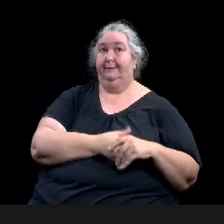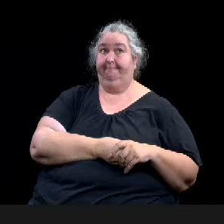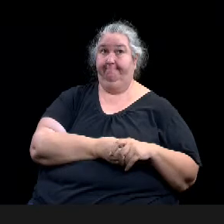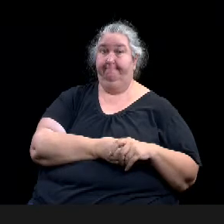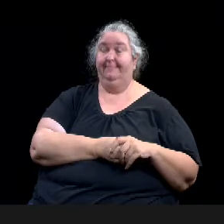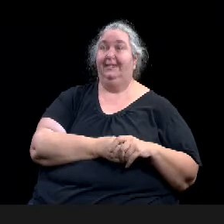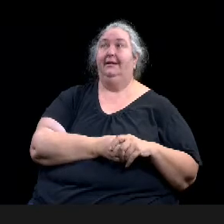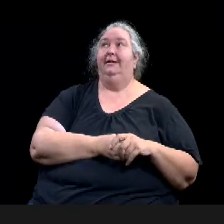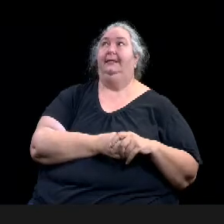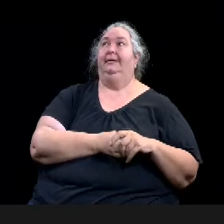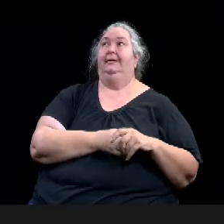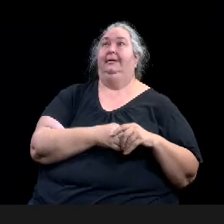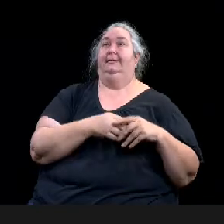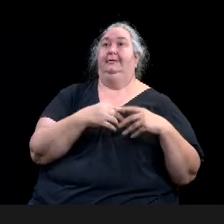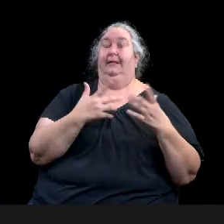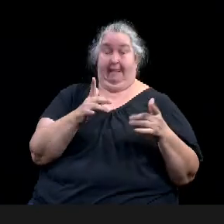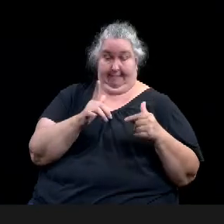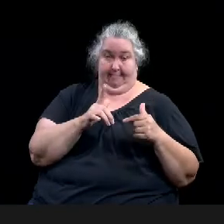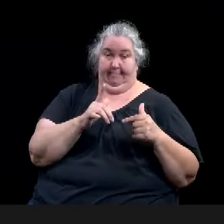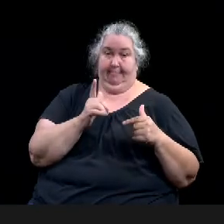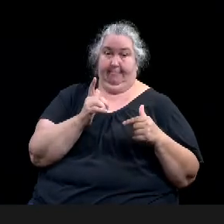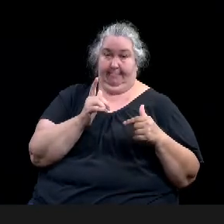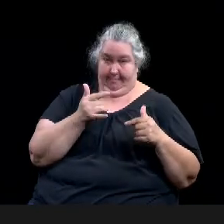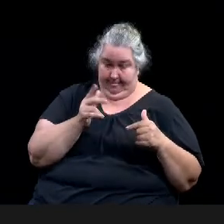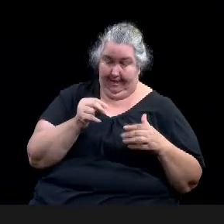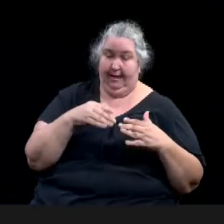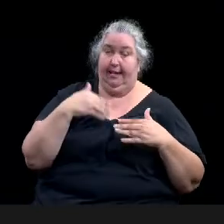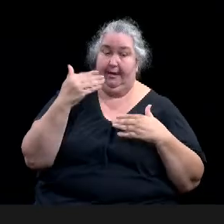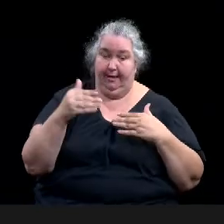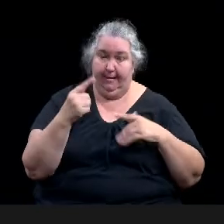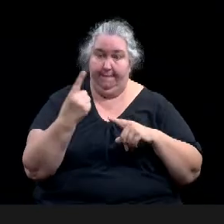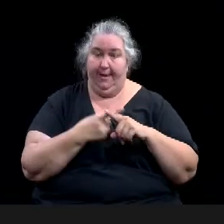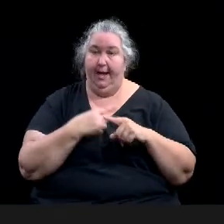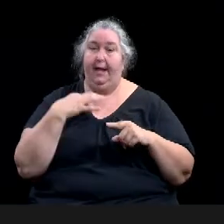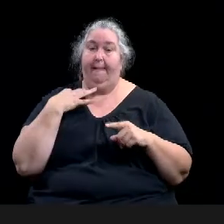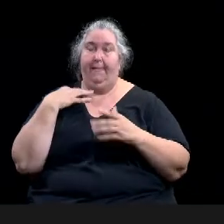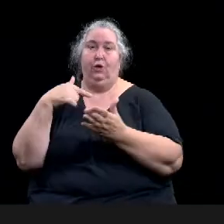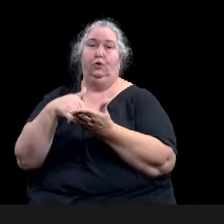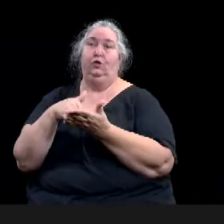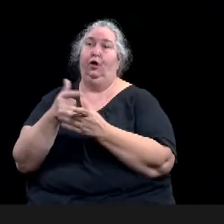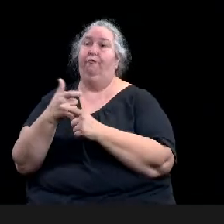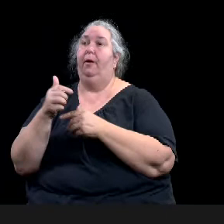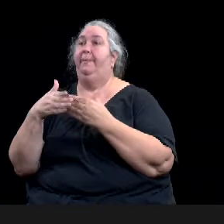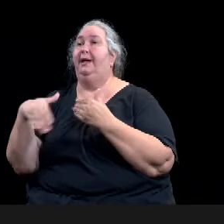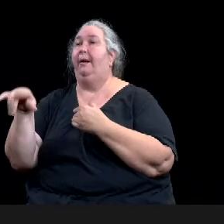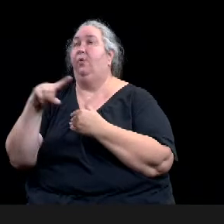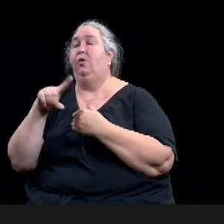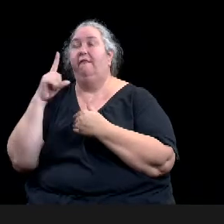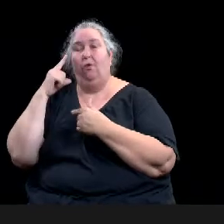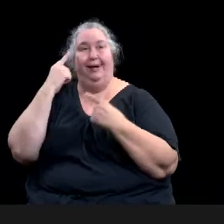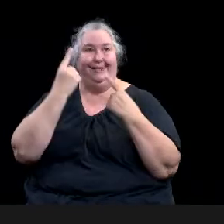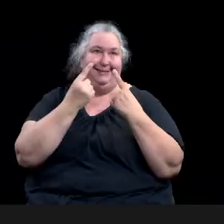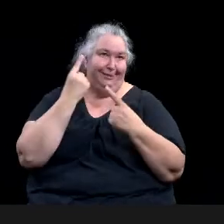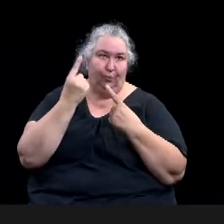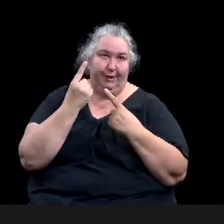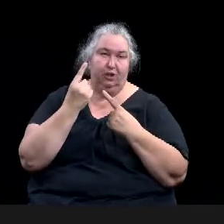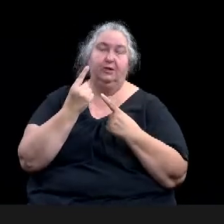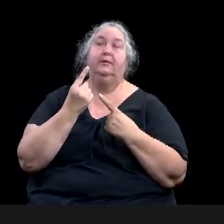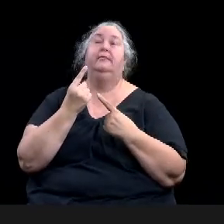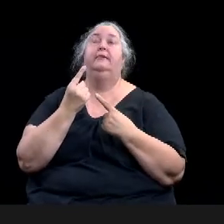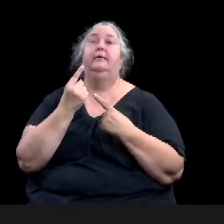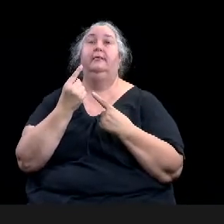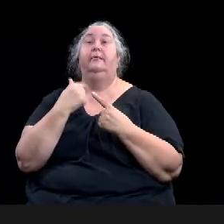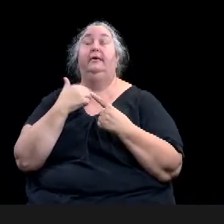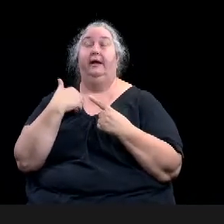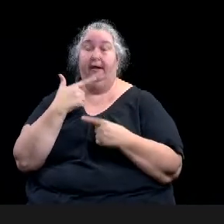consideration. We would have the grant committee, uh, meet, uh, by mid June, hopefully a